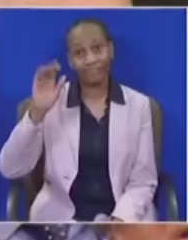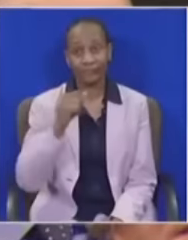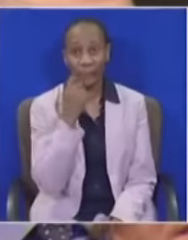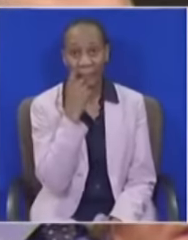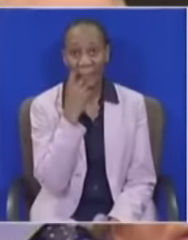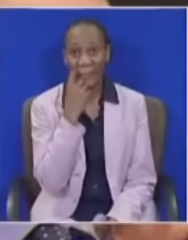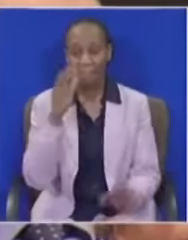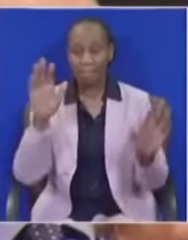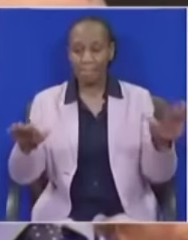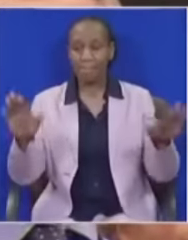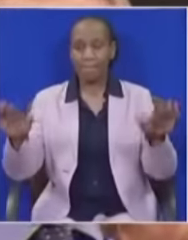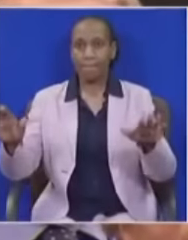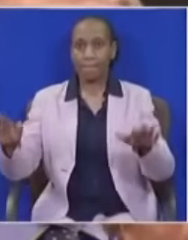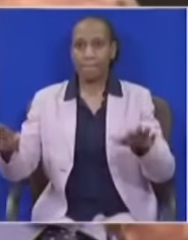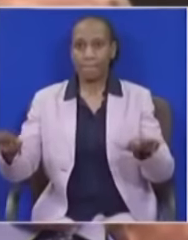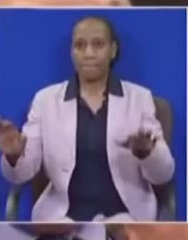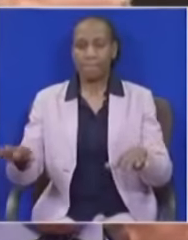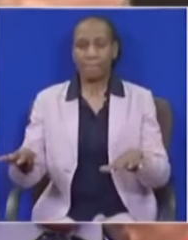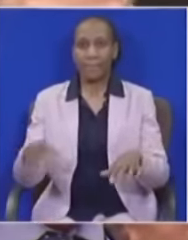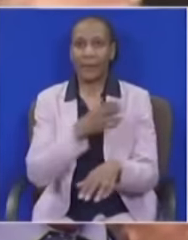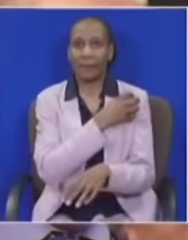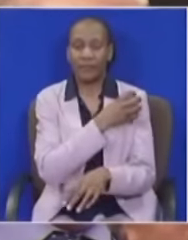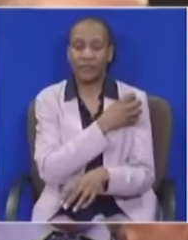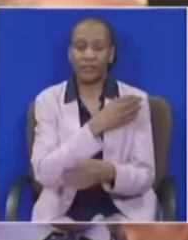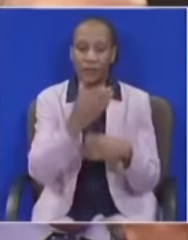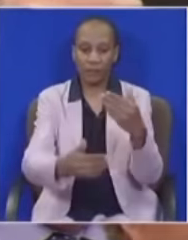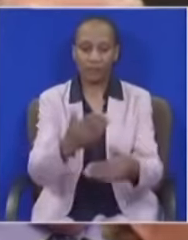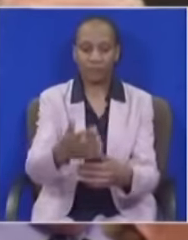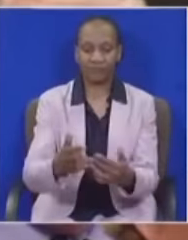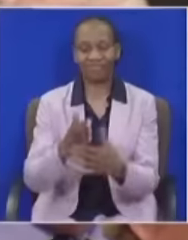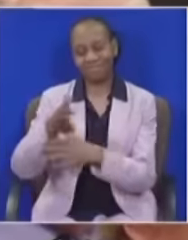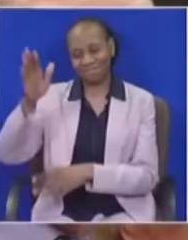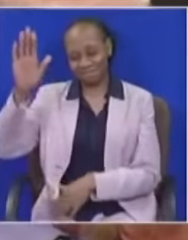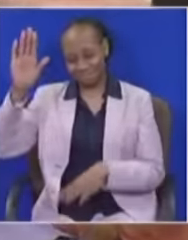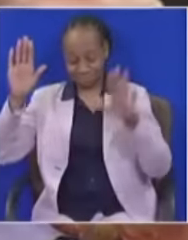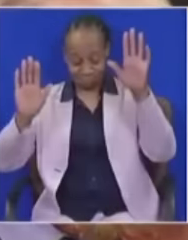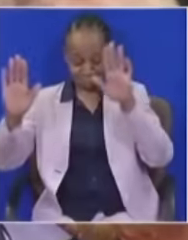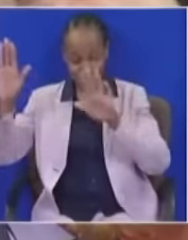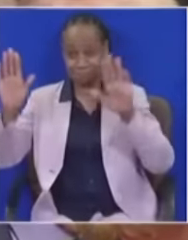Honorable Member, Honorable Minister, please proceed. Honorable... On the point of order, Chair.